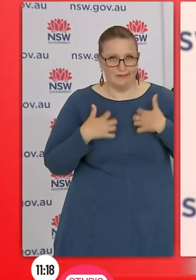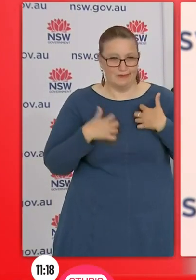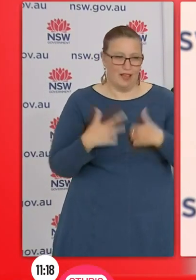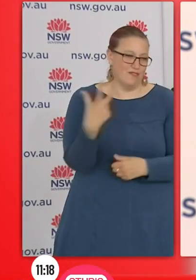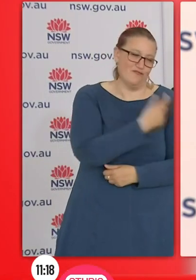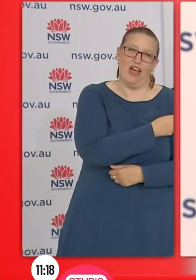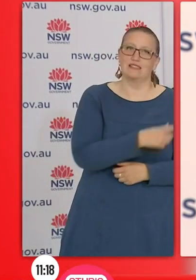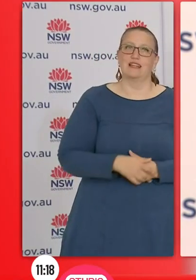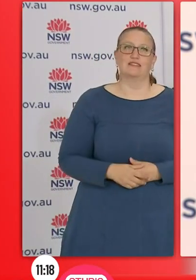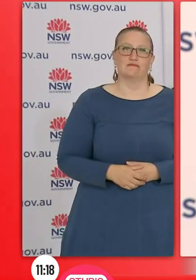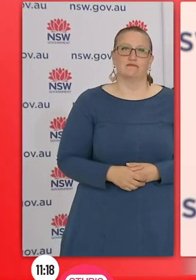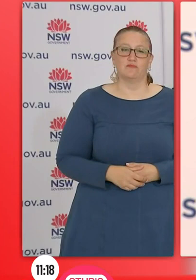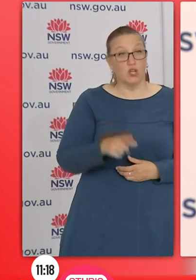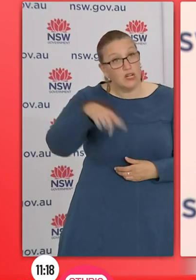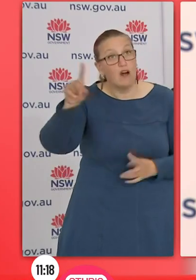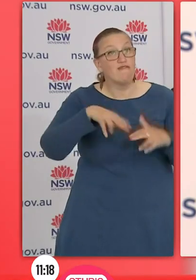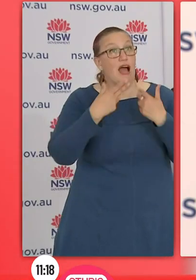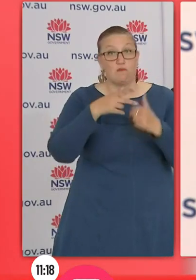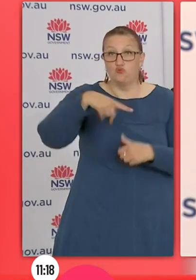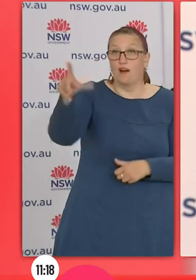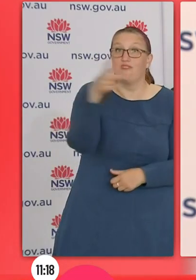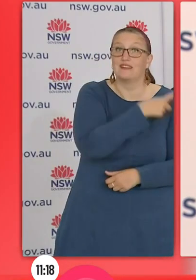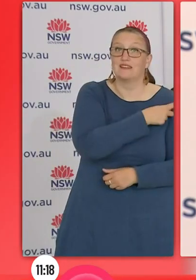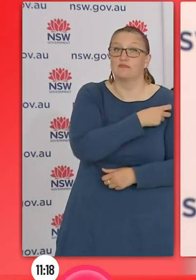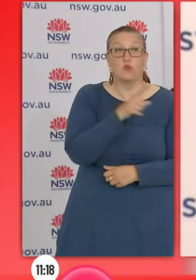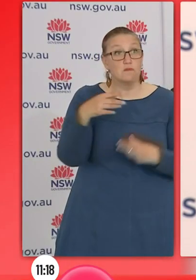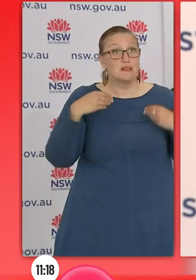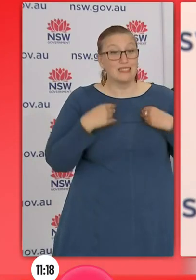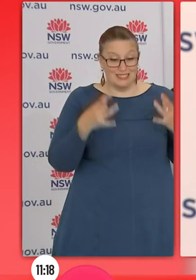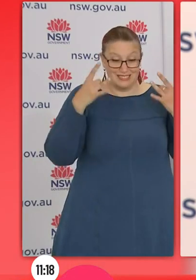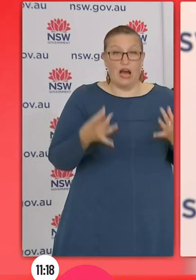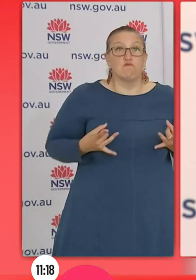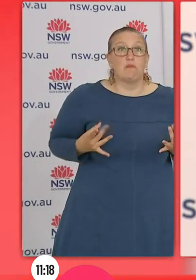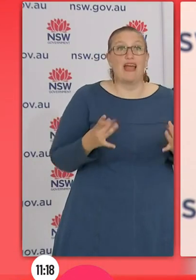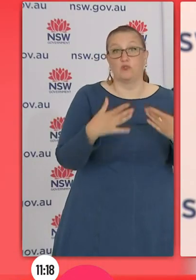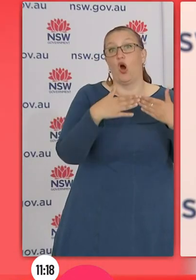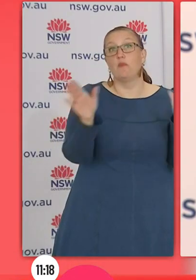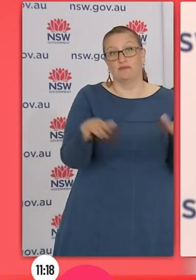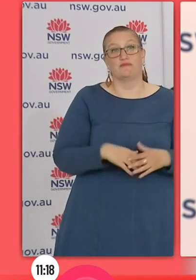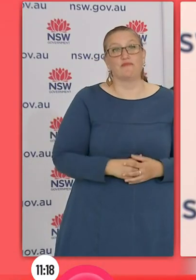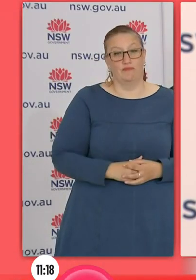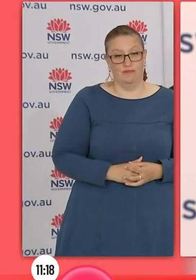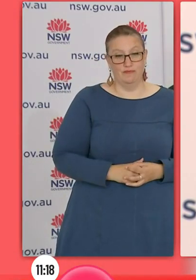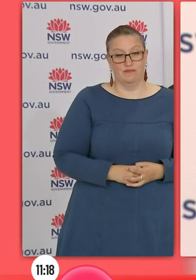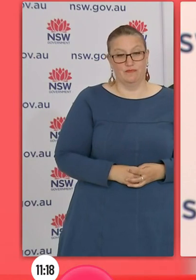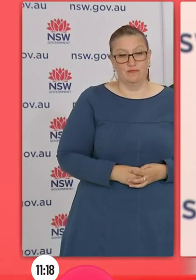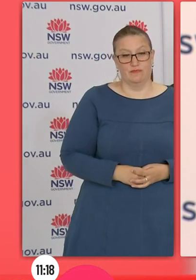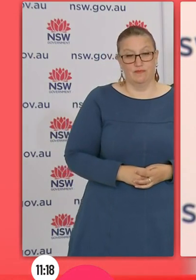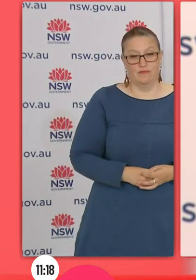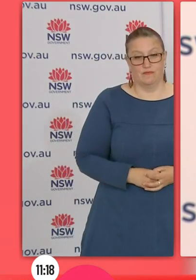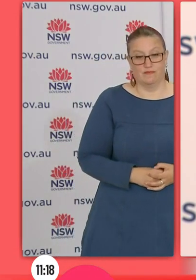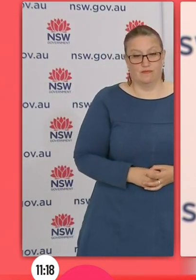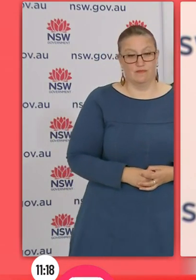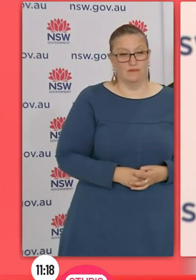you're a business, dust off those COVID safety plans and get ready to reopen your doors. You've also said, and also you've seen hot spots.